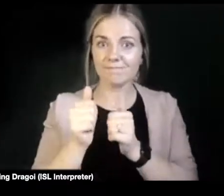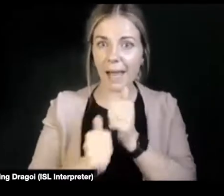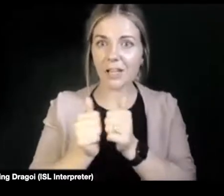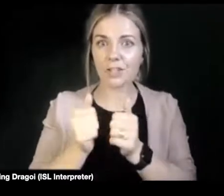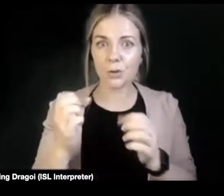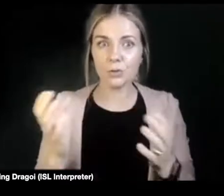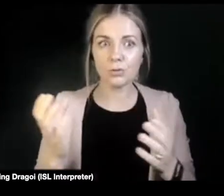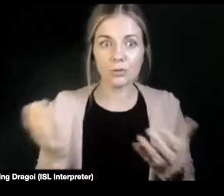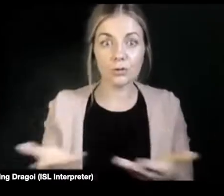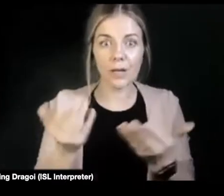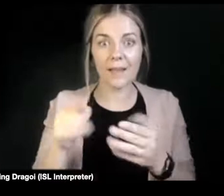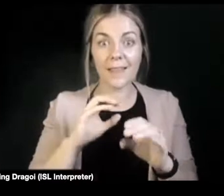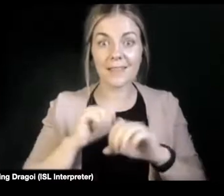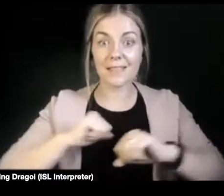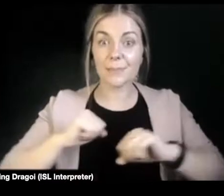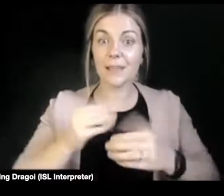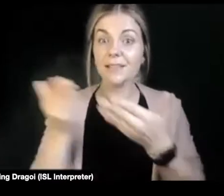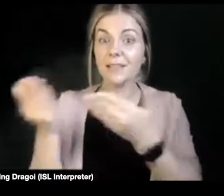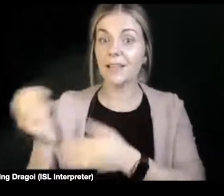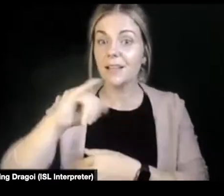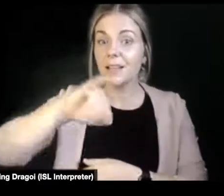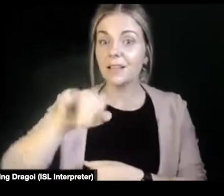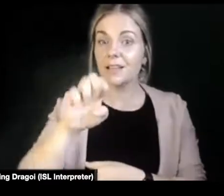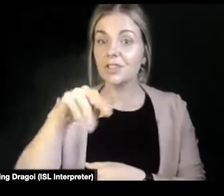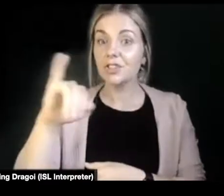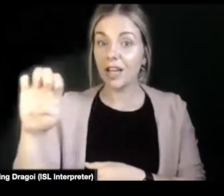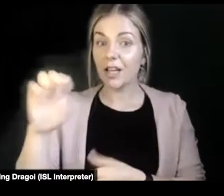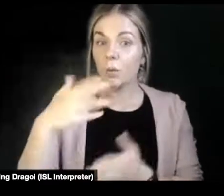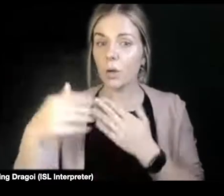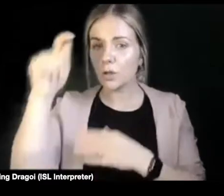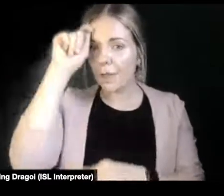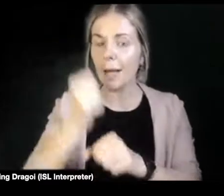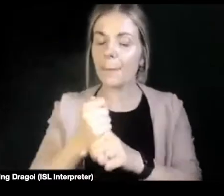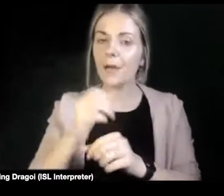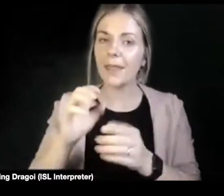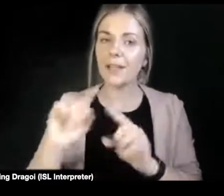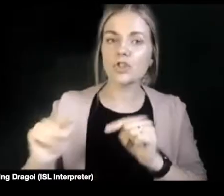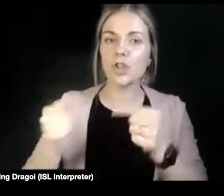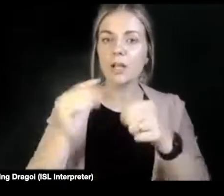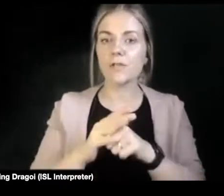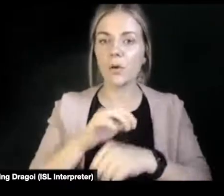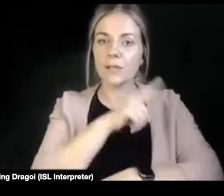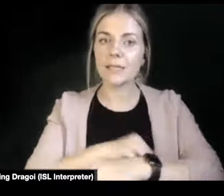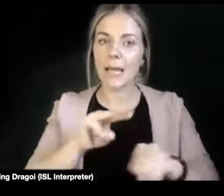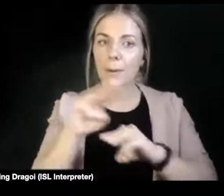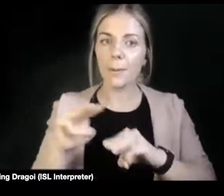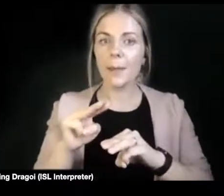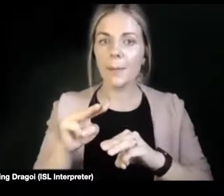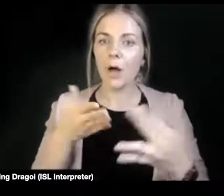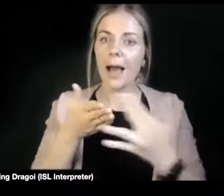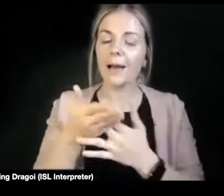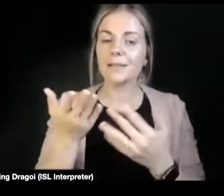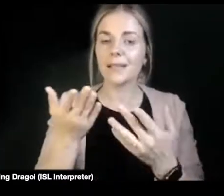know. So Jenny, what do you think of the challenges there and the disabling barriers that create disabled people in terms